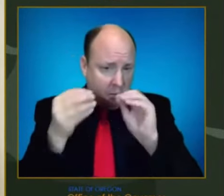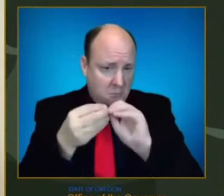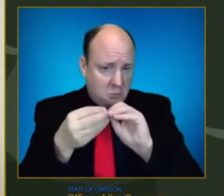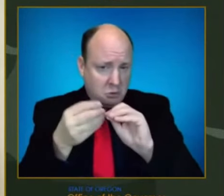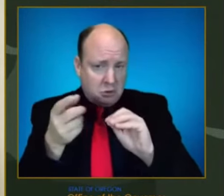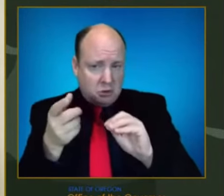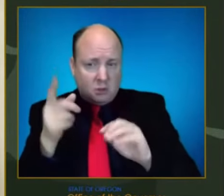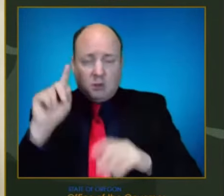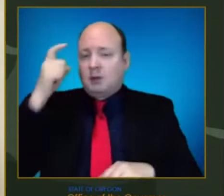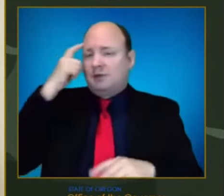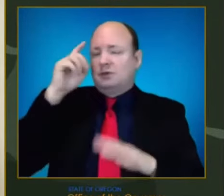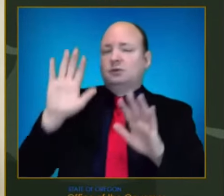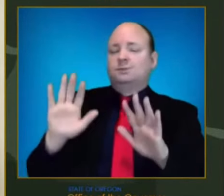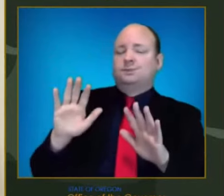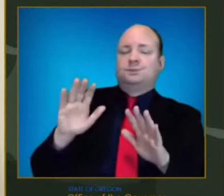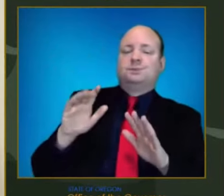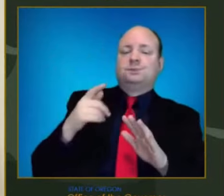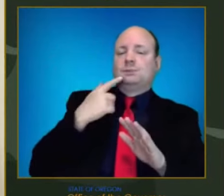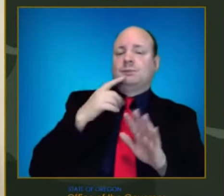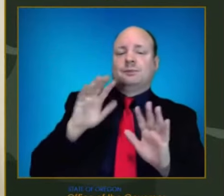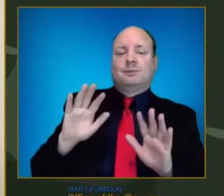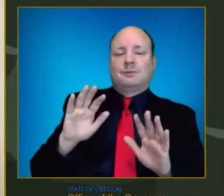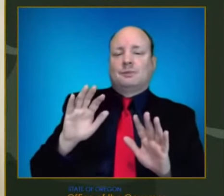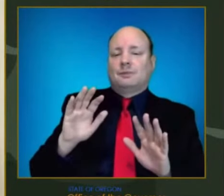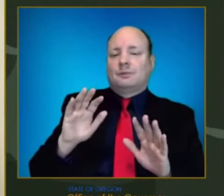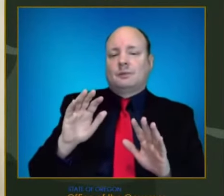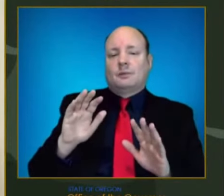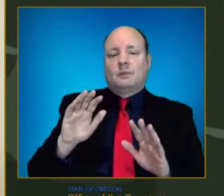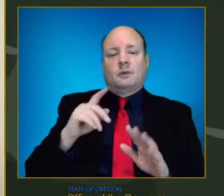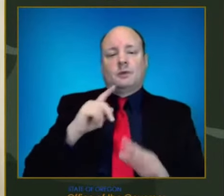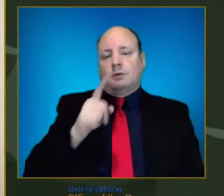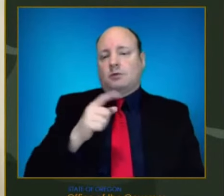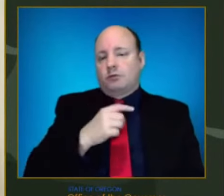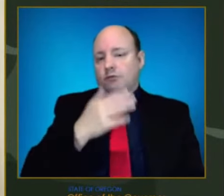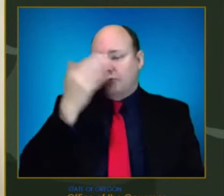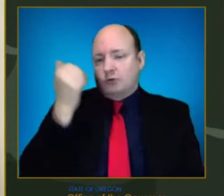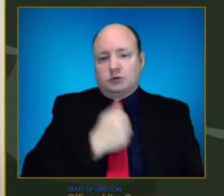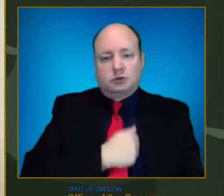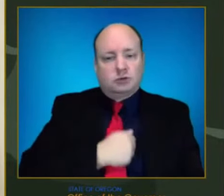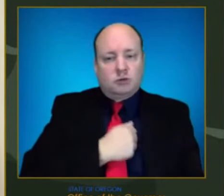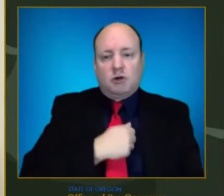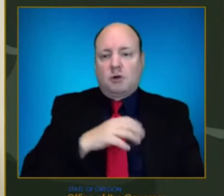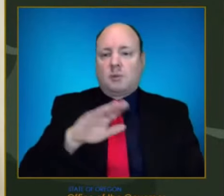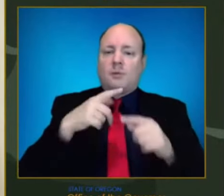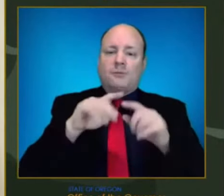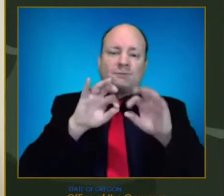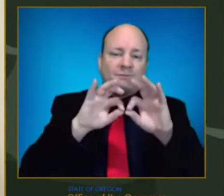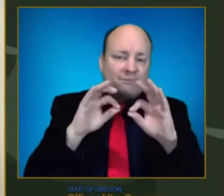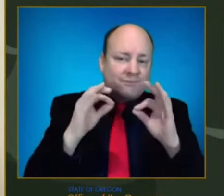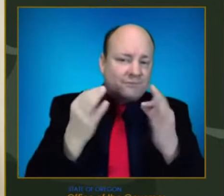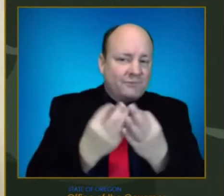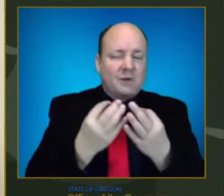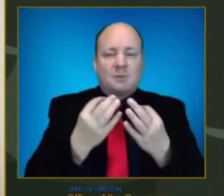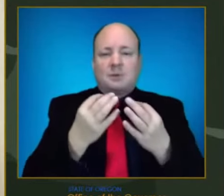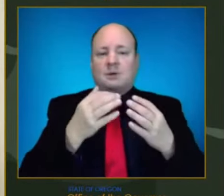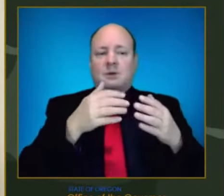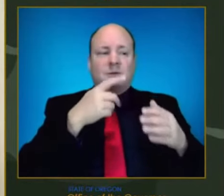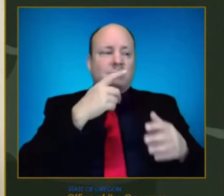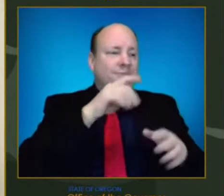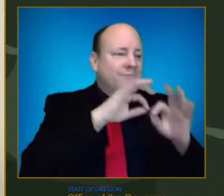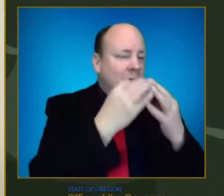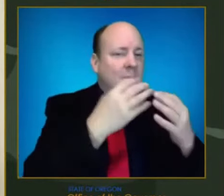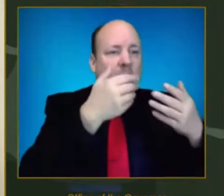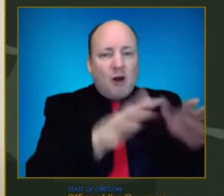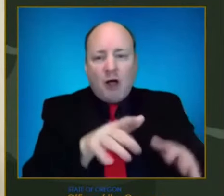impacted by the losses of loved ones from this horrible disease. Dr. Graven, can you respond to the